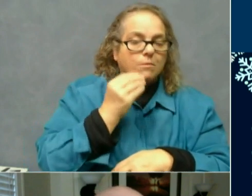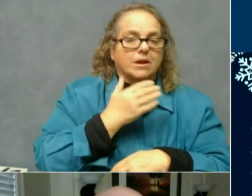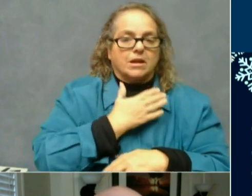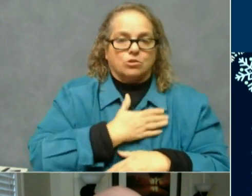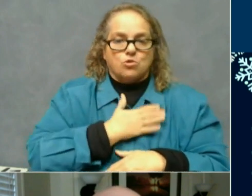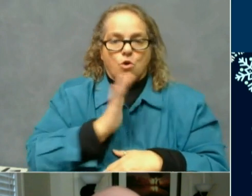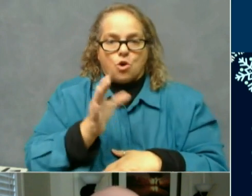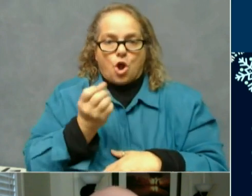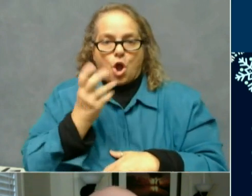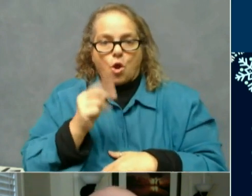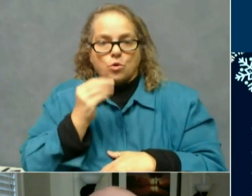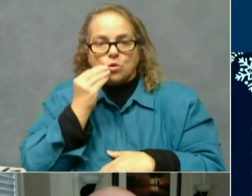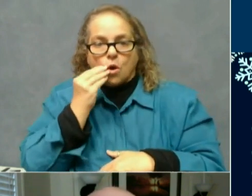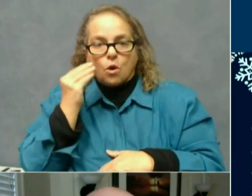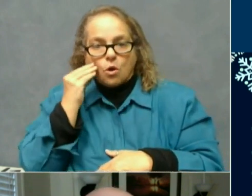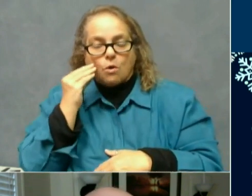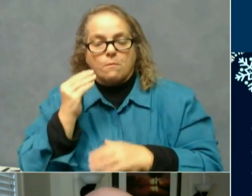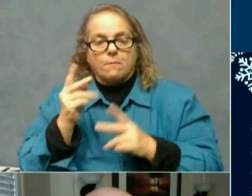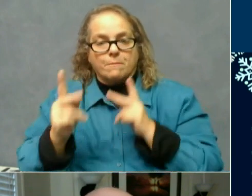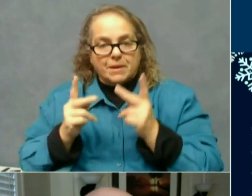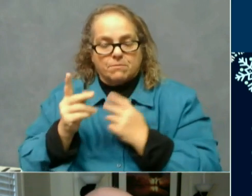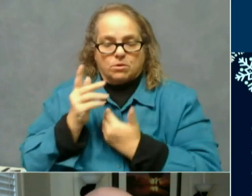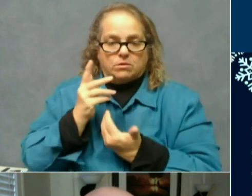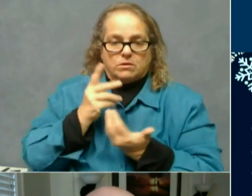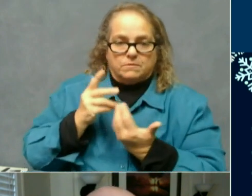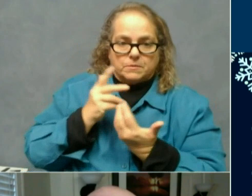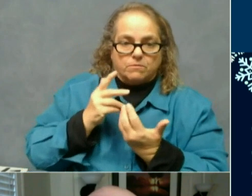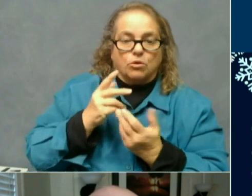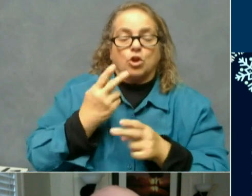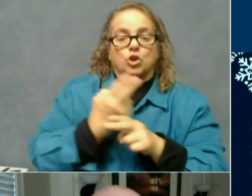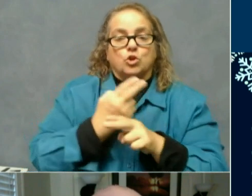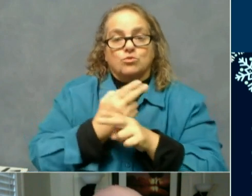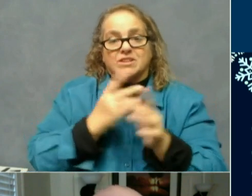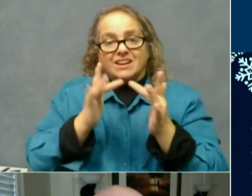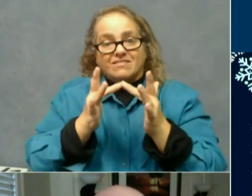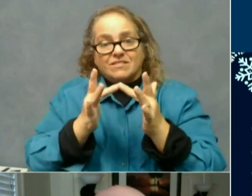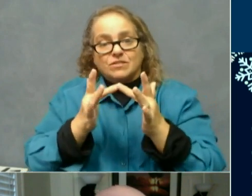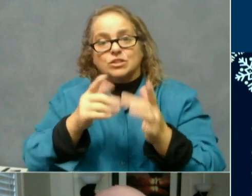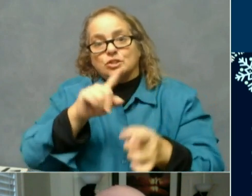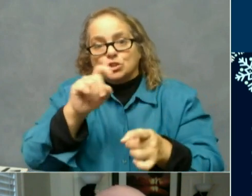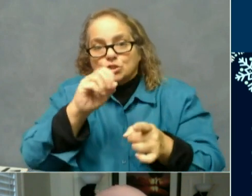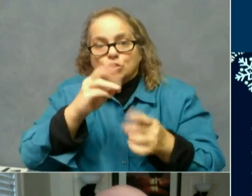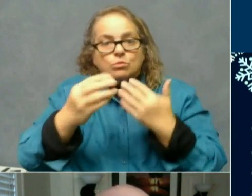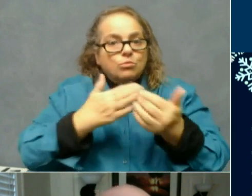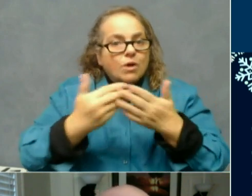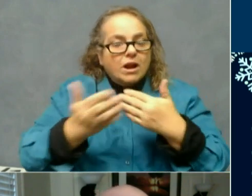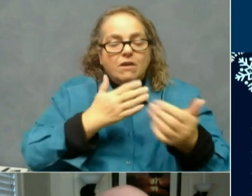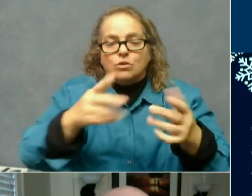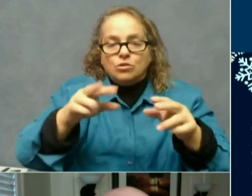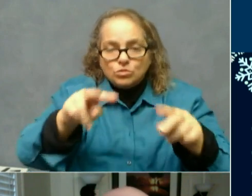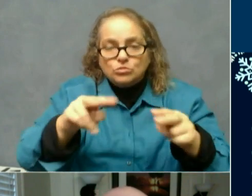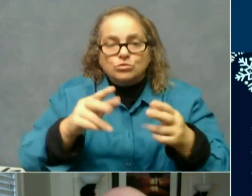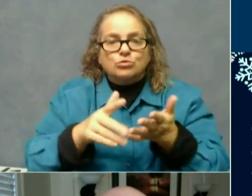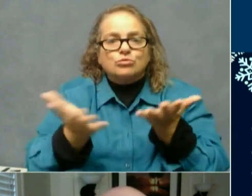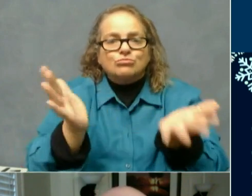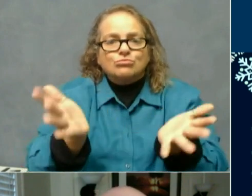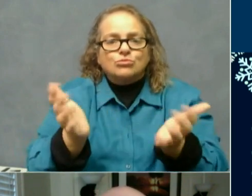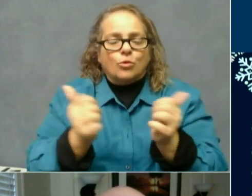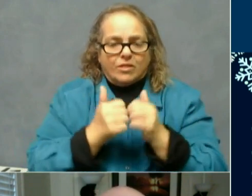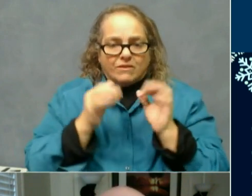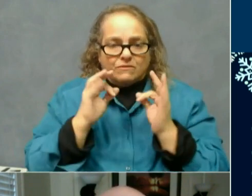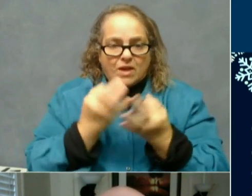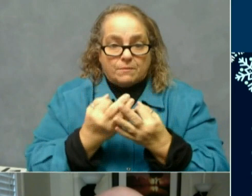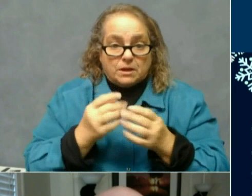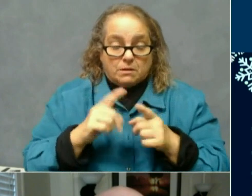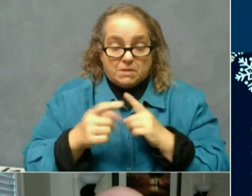technologies to connect with others. And let's all look forward to 2021 where with each passing month, our ability